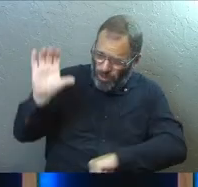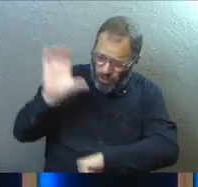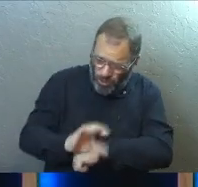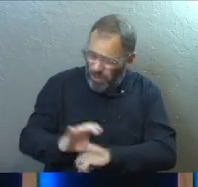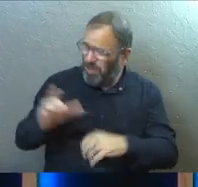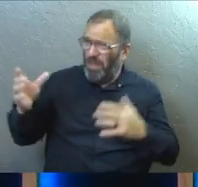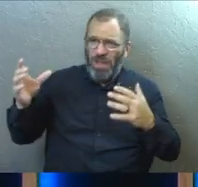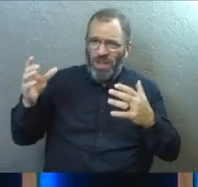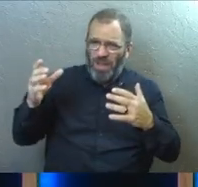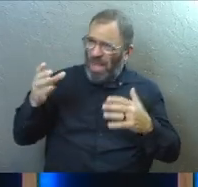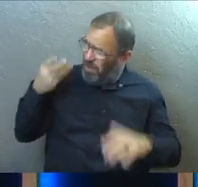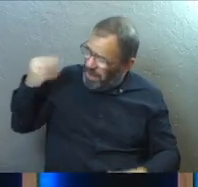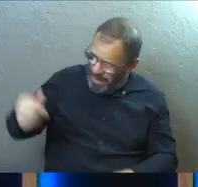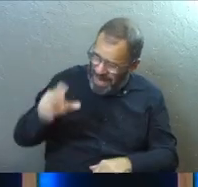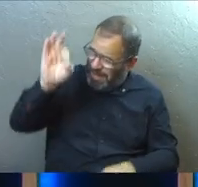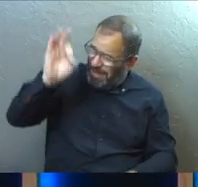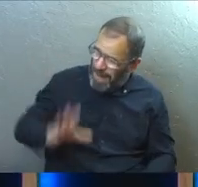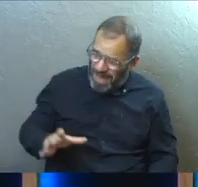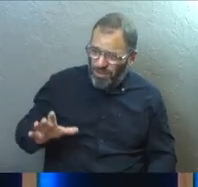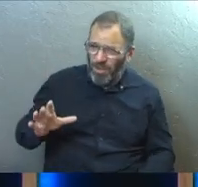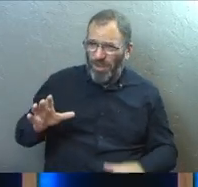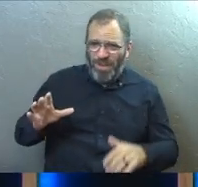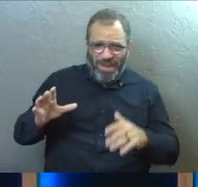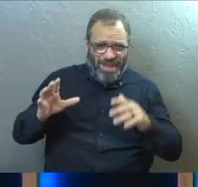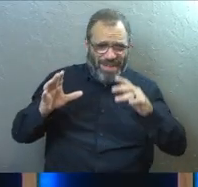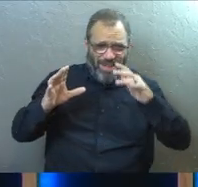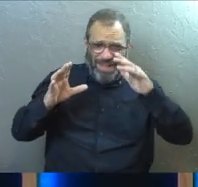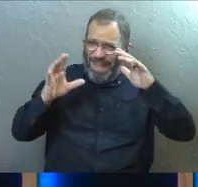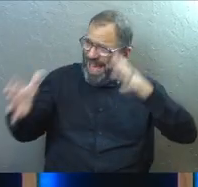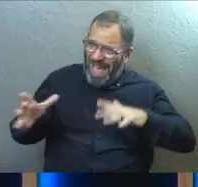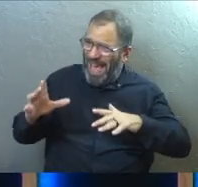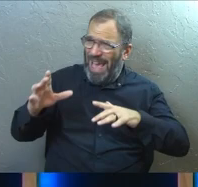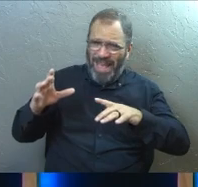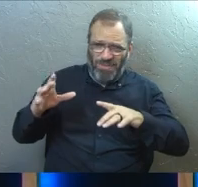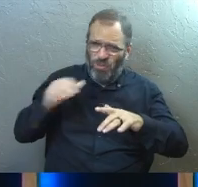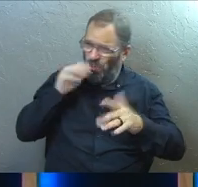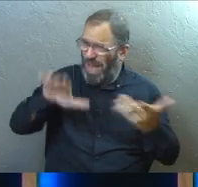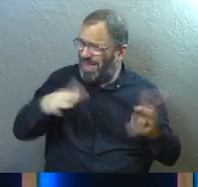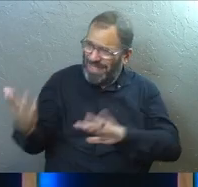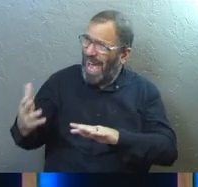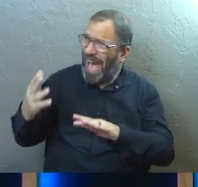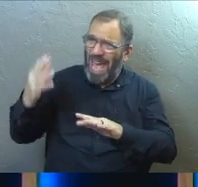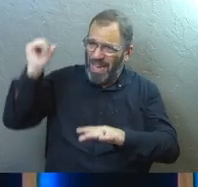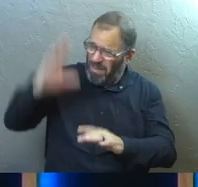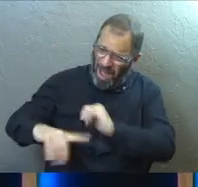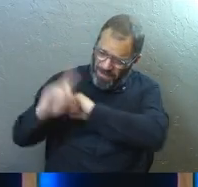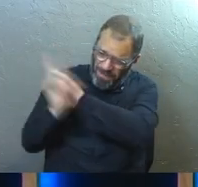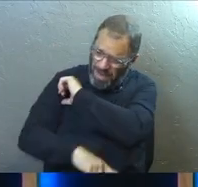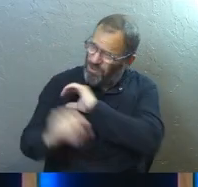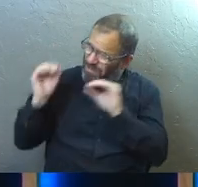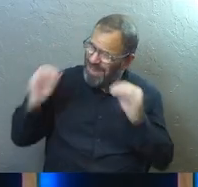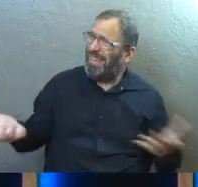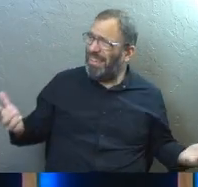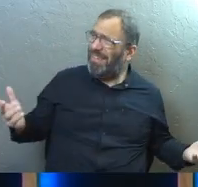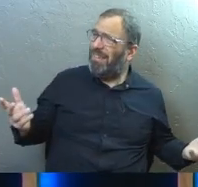You can get paid for it. Like an enlightening bolt never struck you at any point in that whole process.